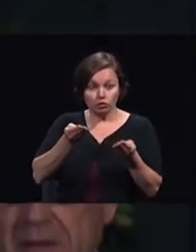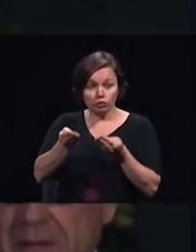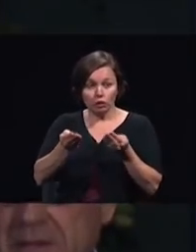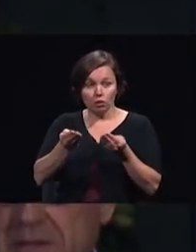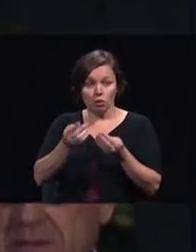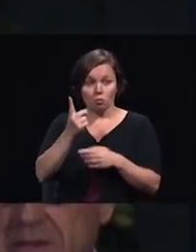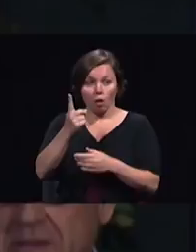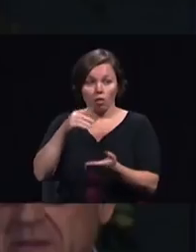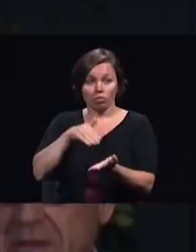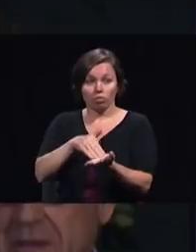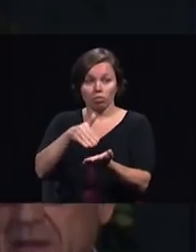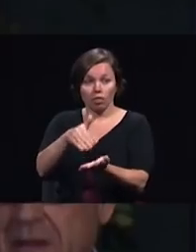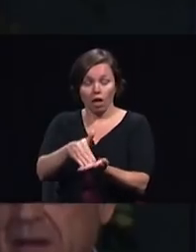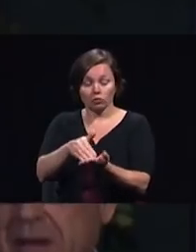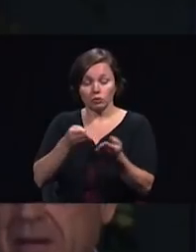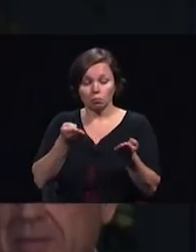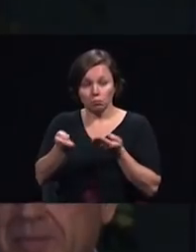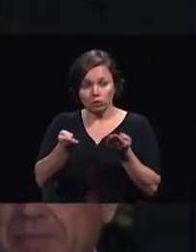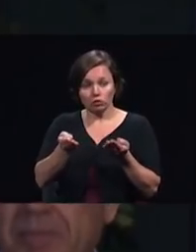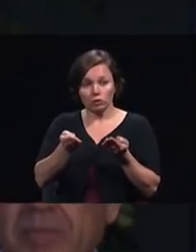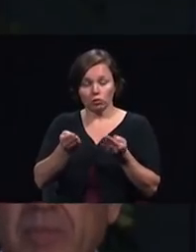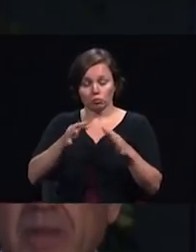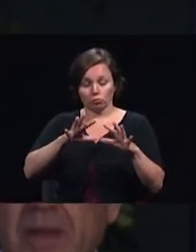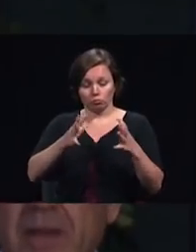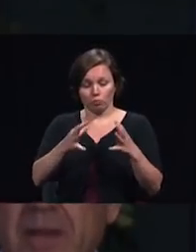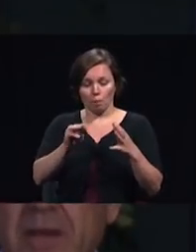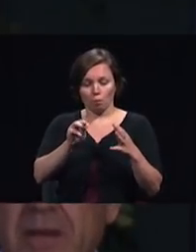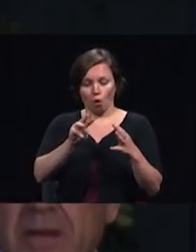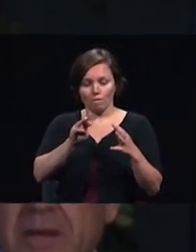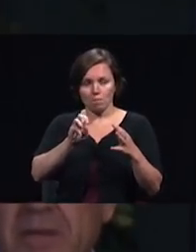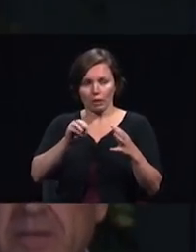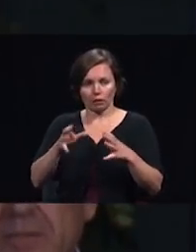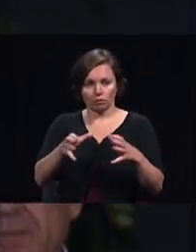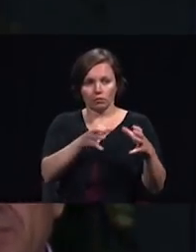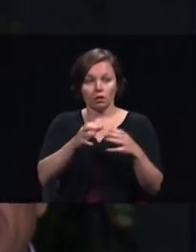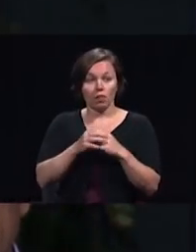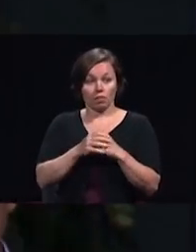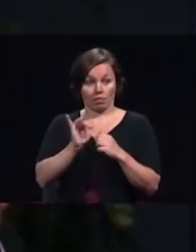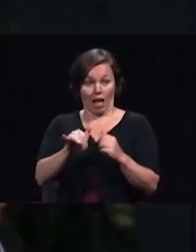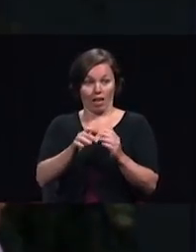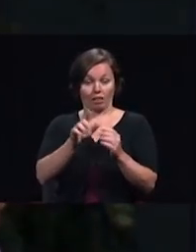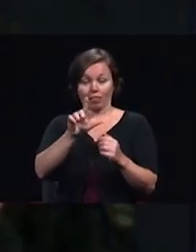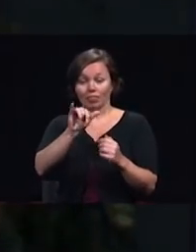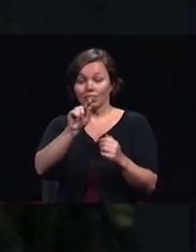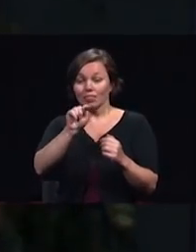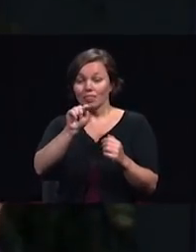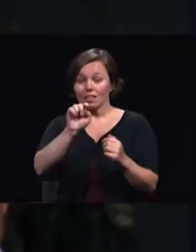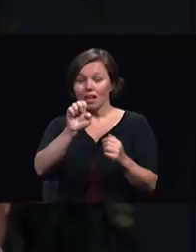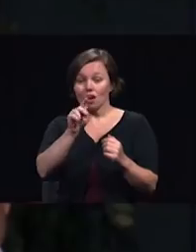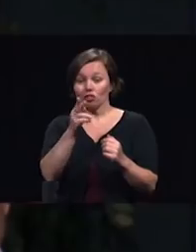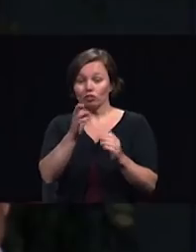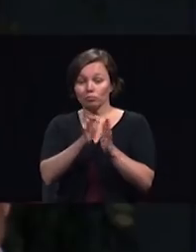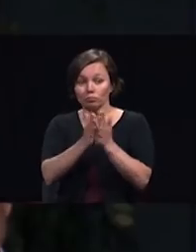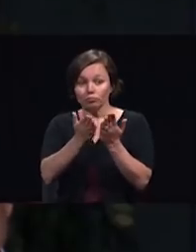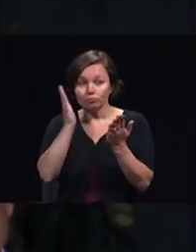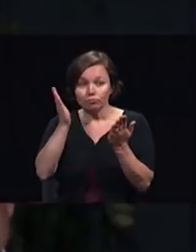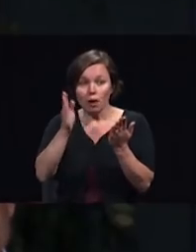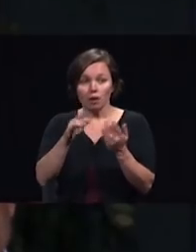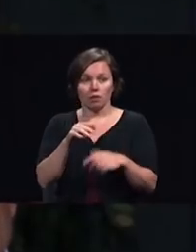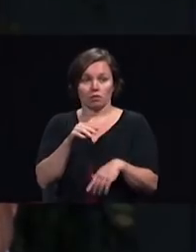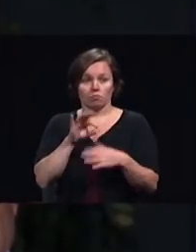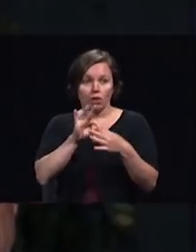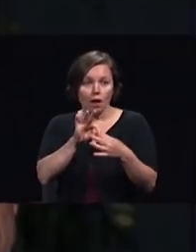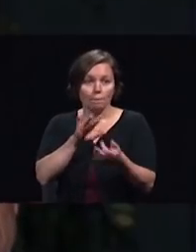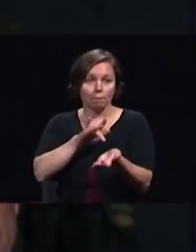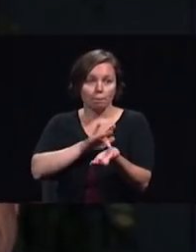literature evangelism small group evangelistic outreach medical missionary work comprehensive